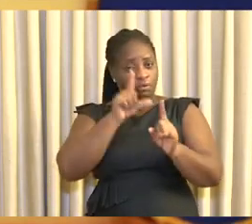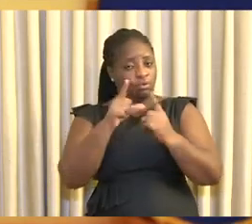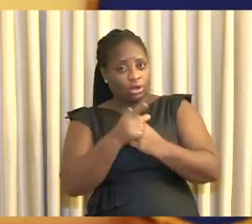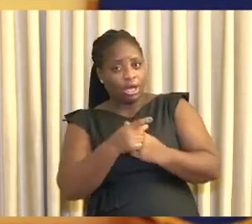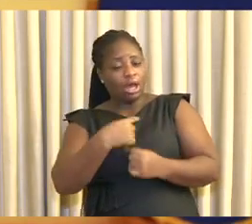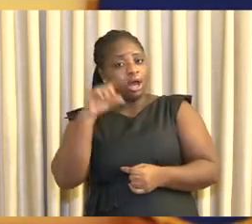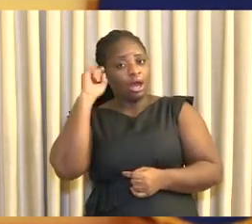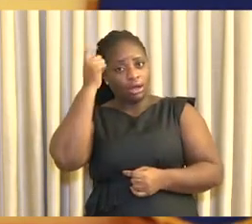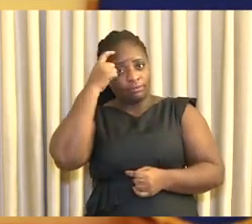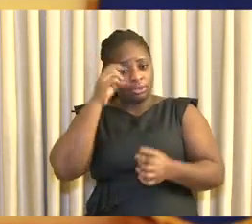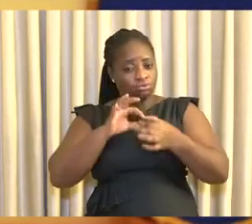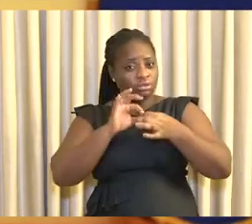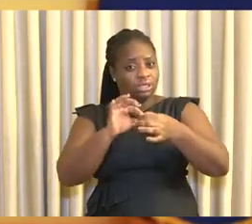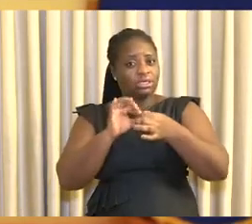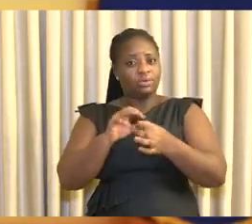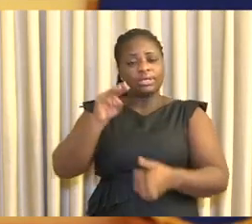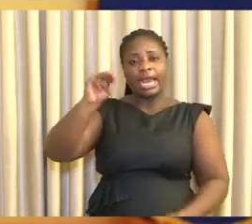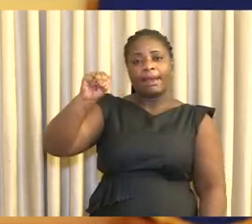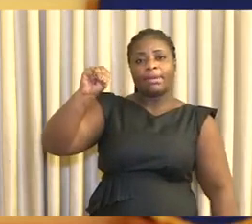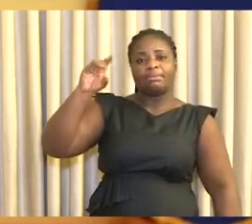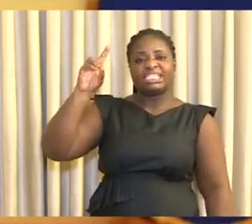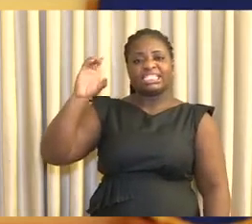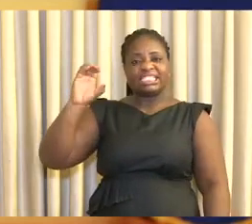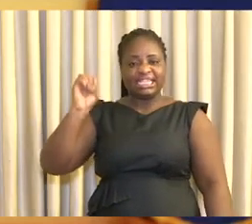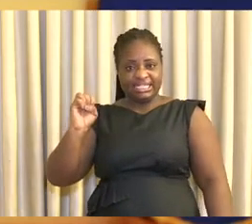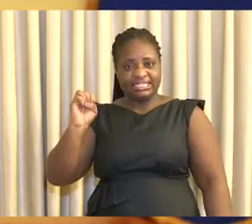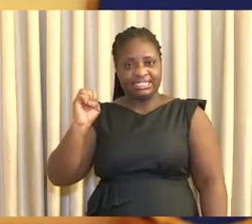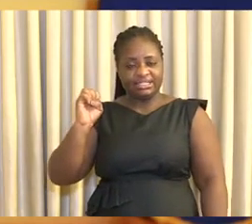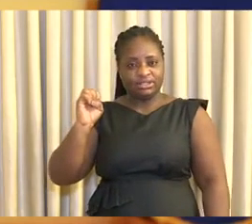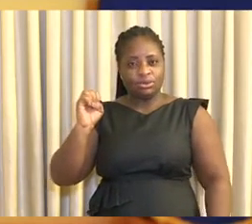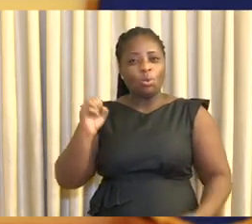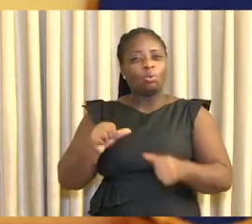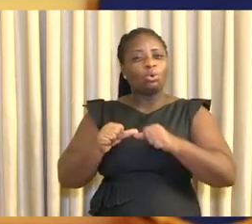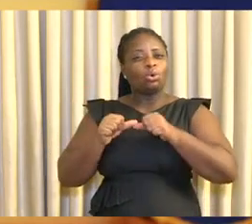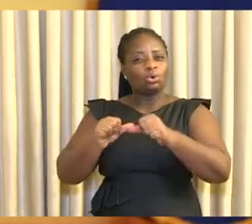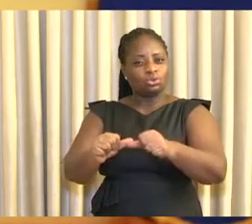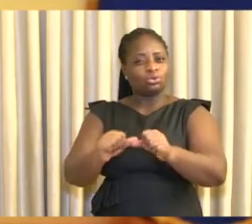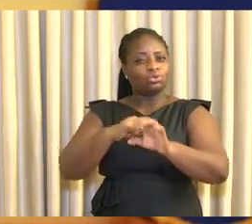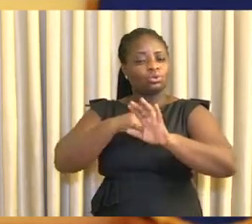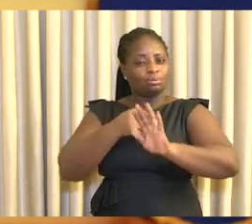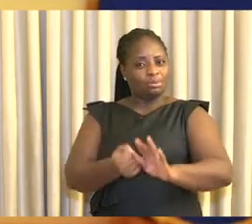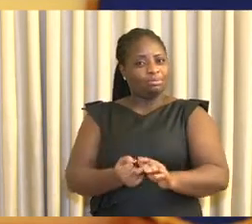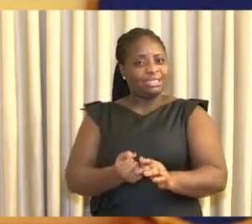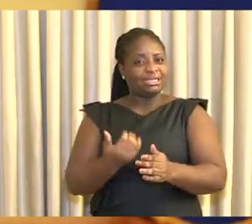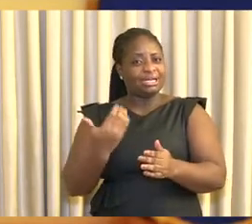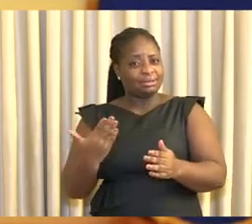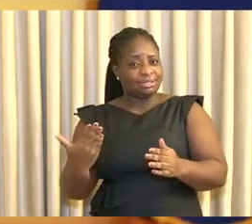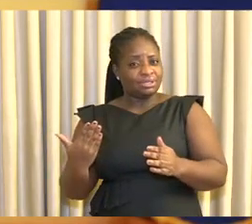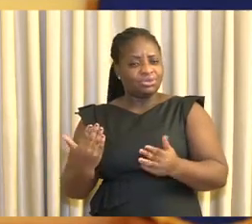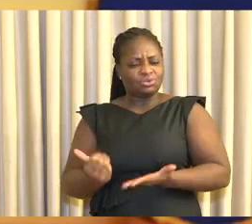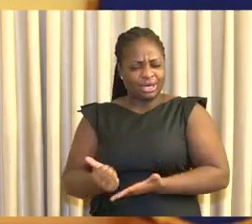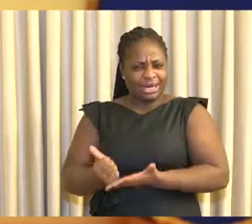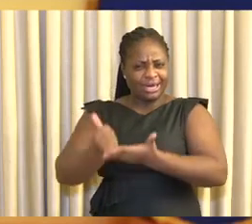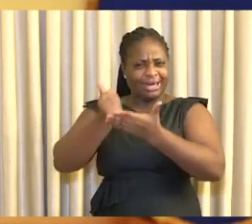together with Metropolitan Municipal and District Assemblies, will continue to implement measures to enhance